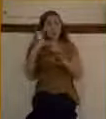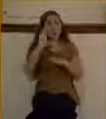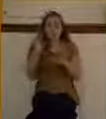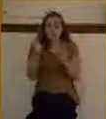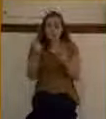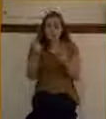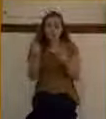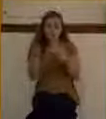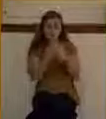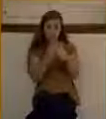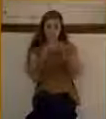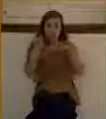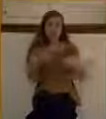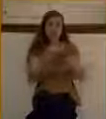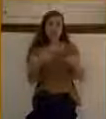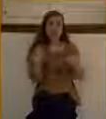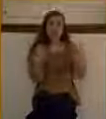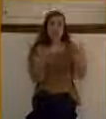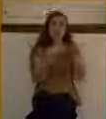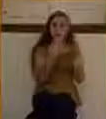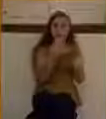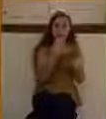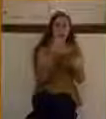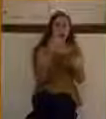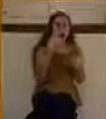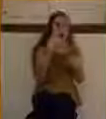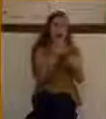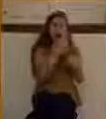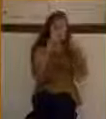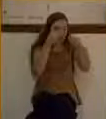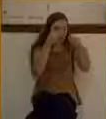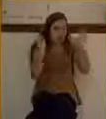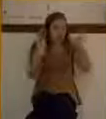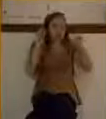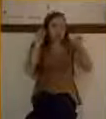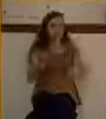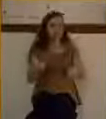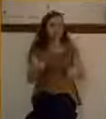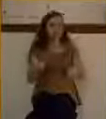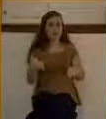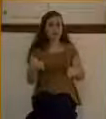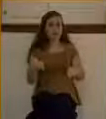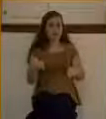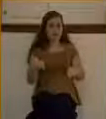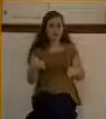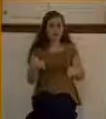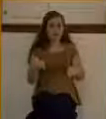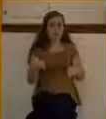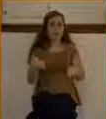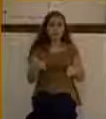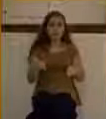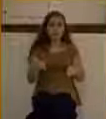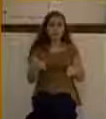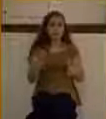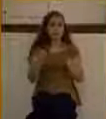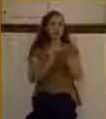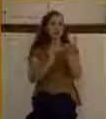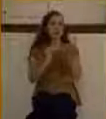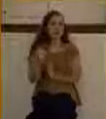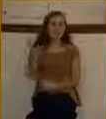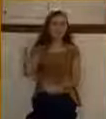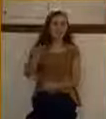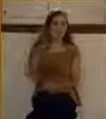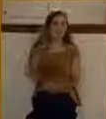open blind eyes and cause people to see. And Jesus, by doing this, proved that he